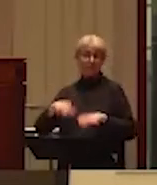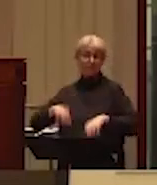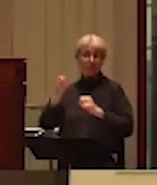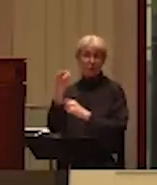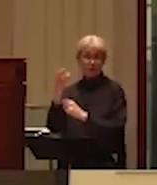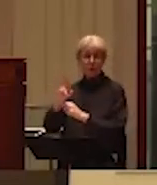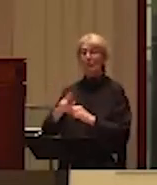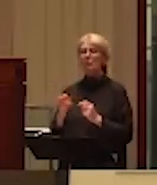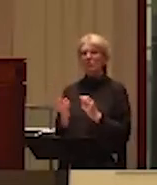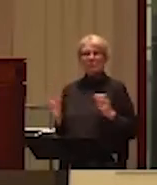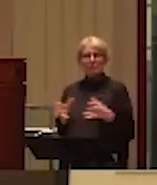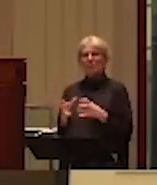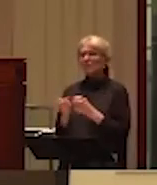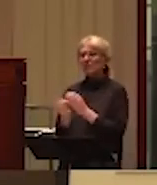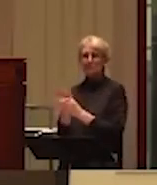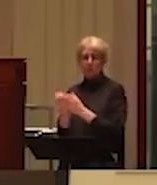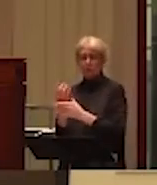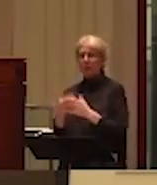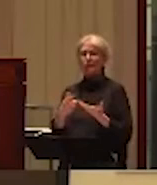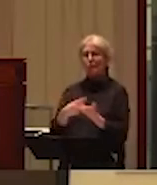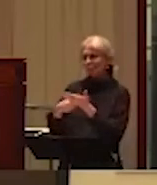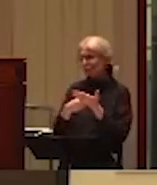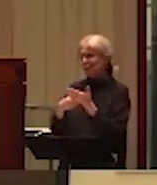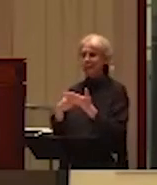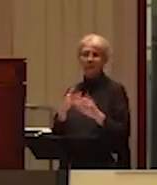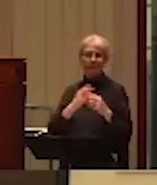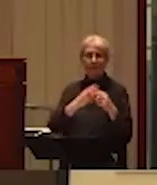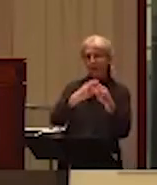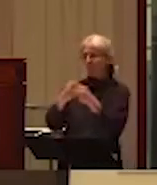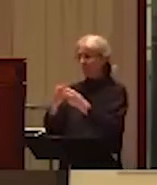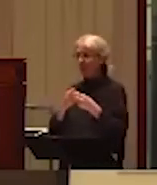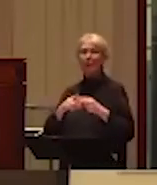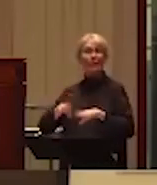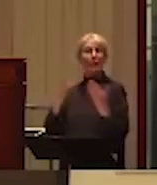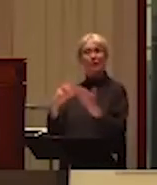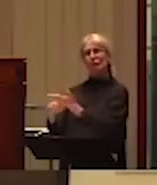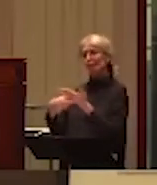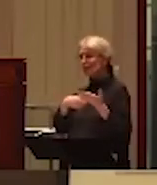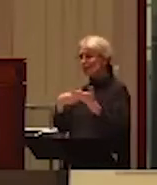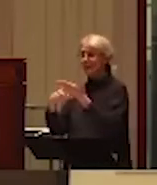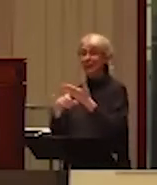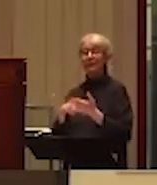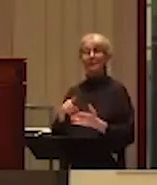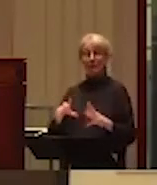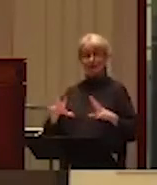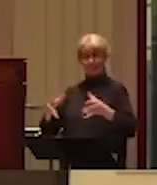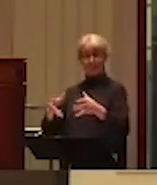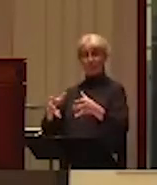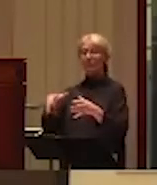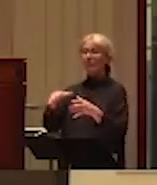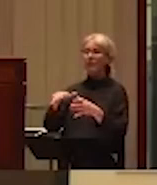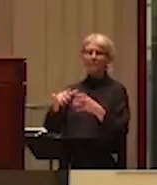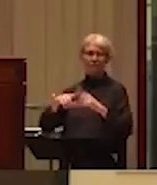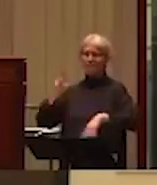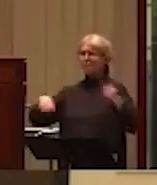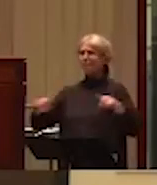consider nominations in a series of lively and collegial, uh, deliberations. The committee is meant to be broadly representative of